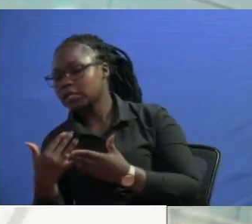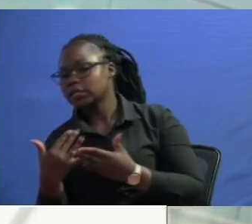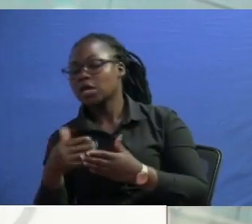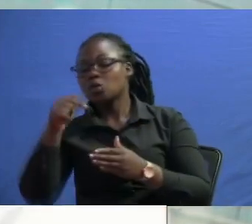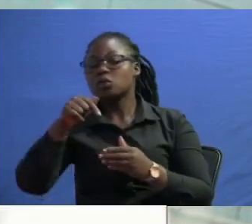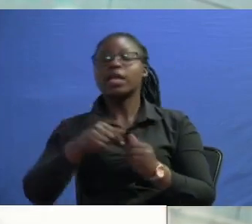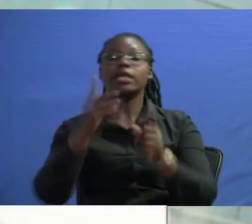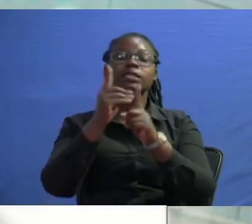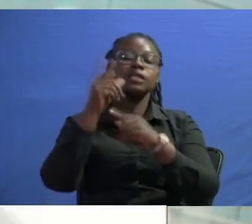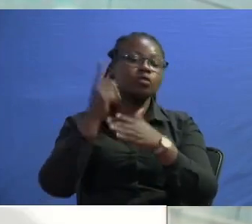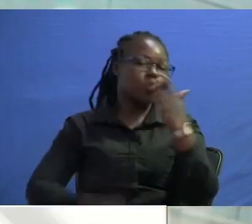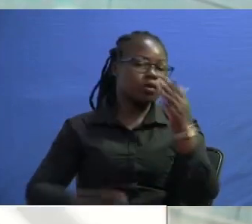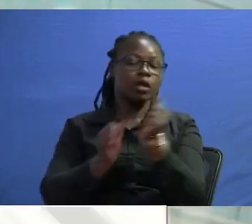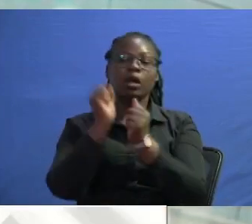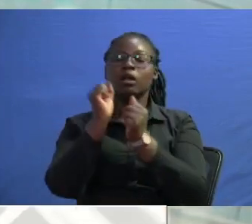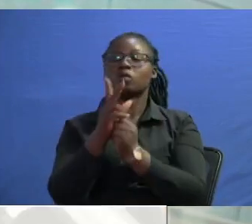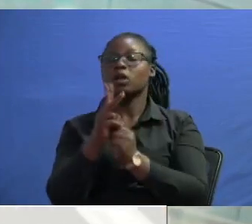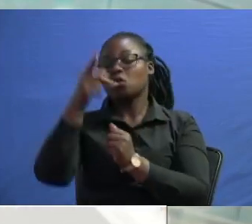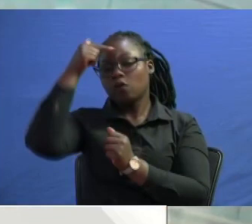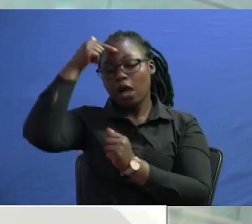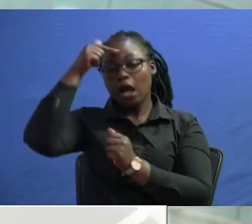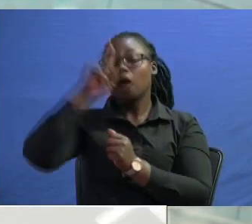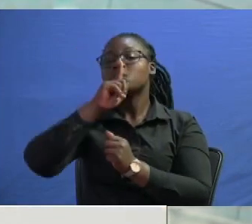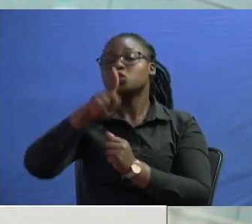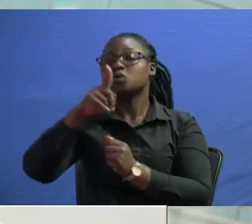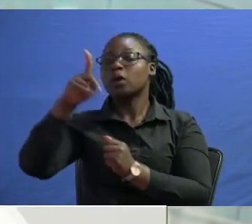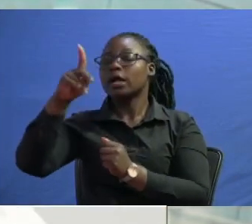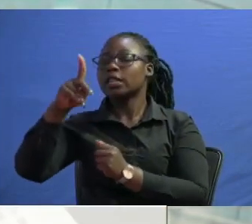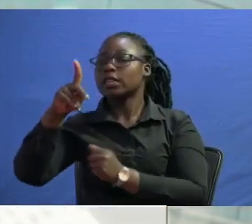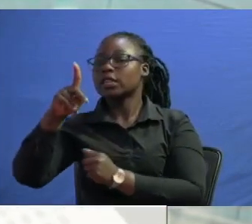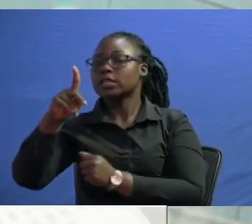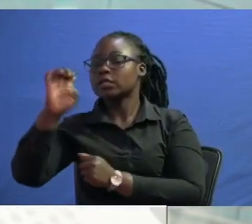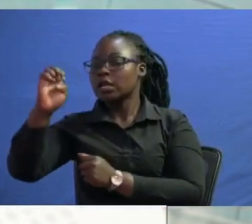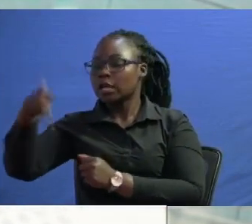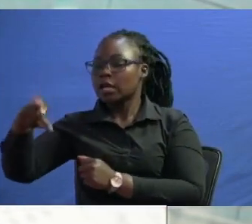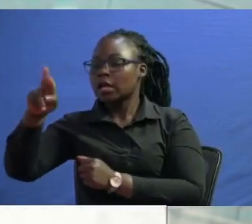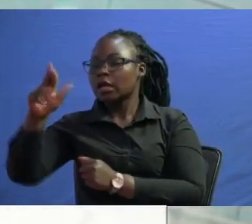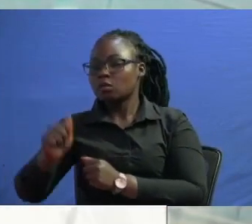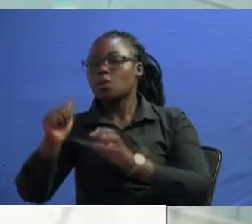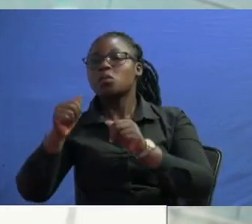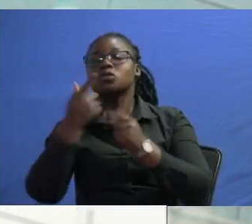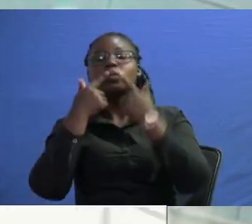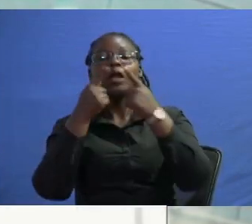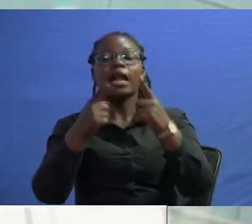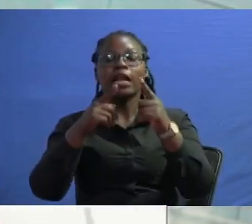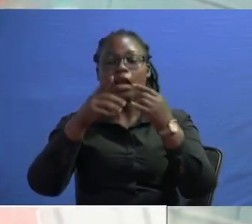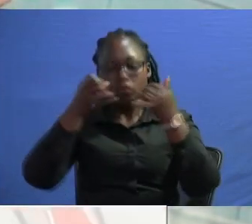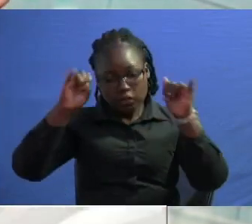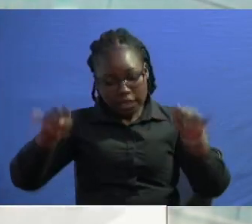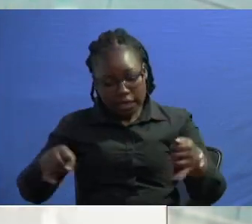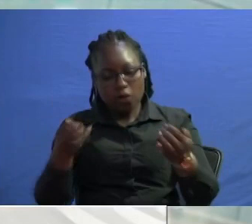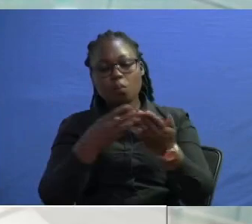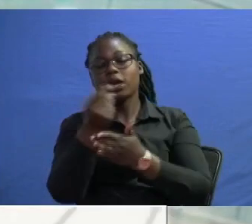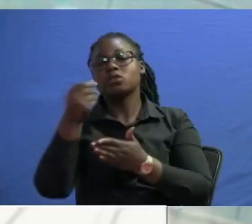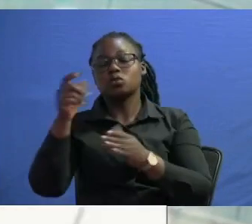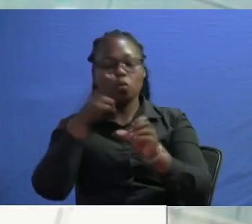that today is 12th i'm sure april is supposed to announce a different uh price of food by 13th tomorrow or something like